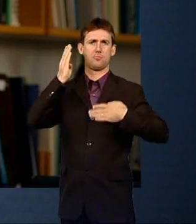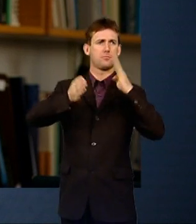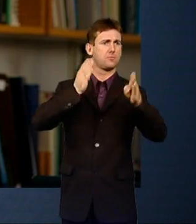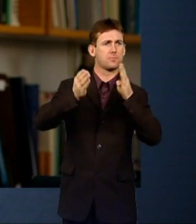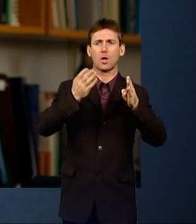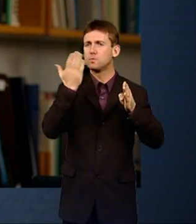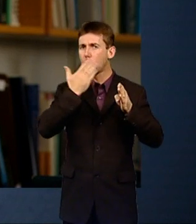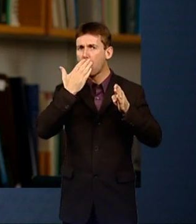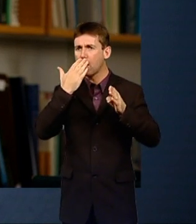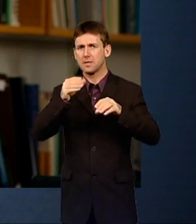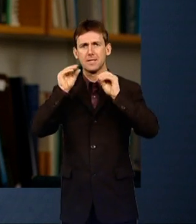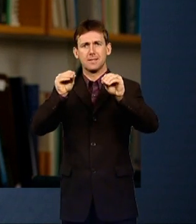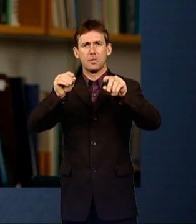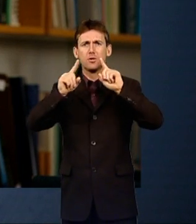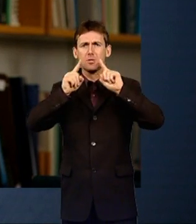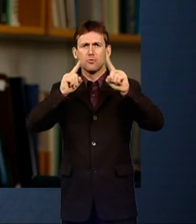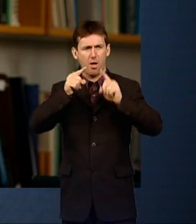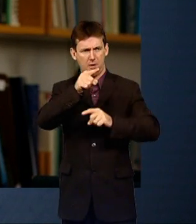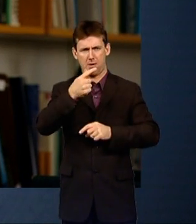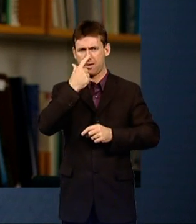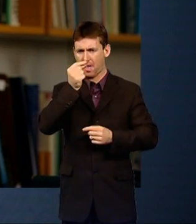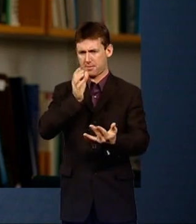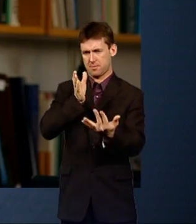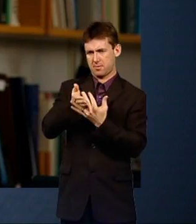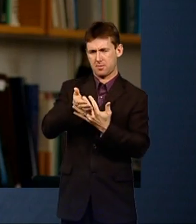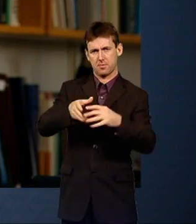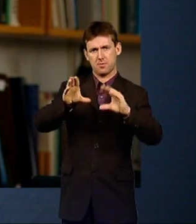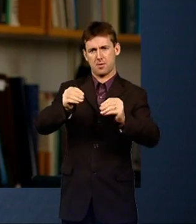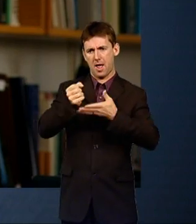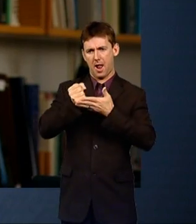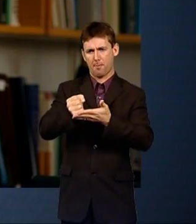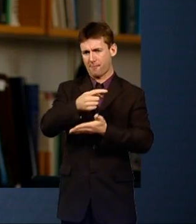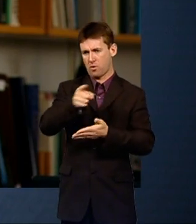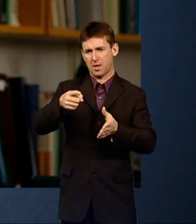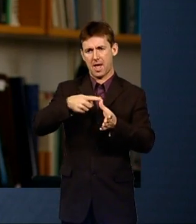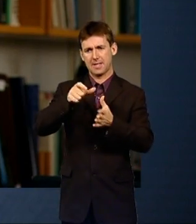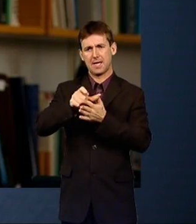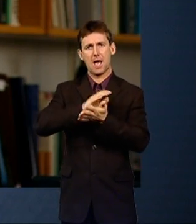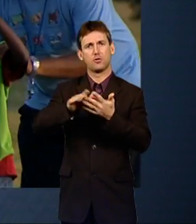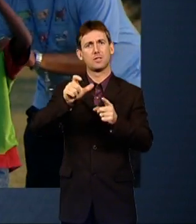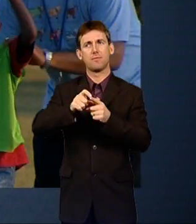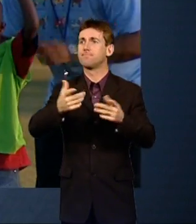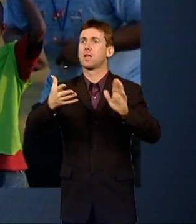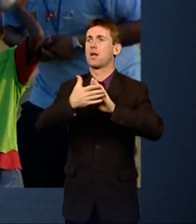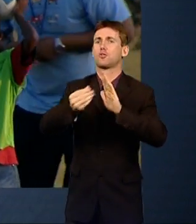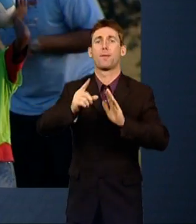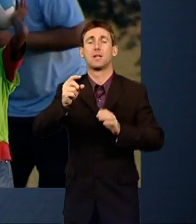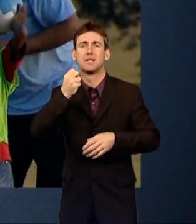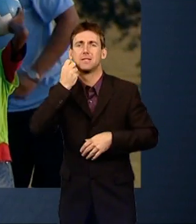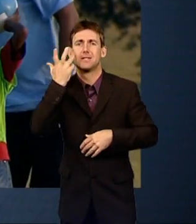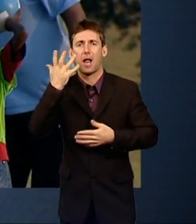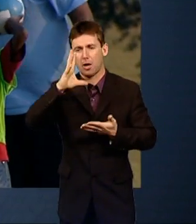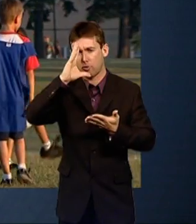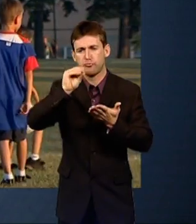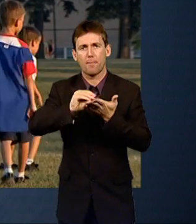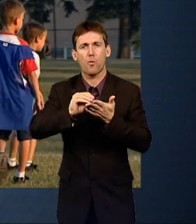teachers how to establish interventions in the classroom that can benefit children with ADHD, like daily report cards. And there's good evidence